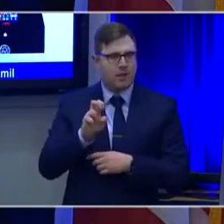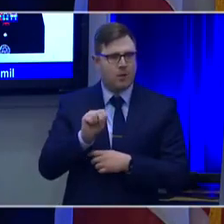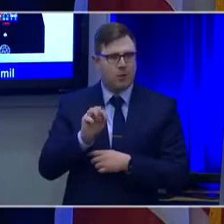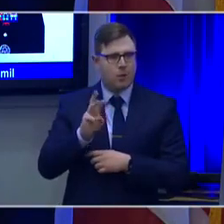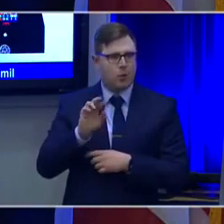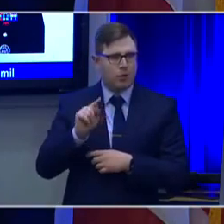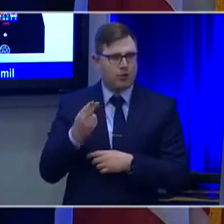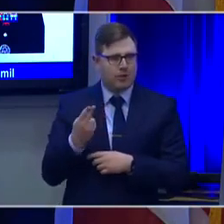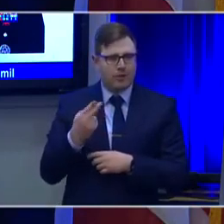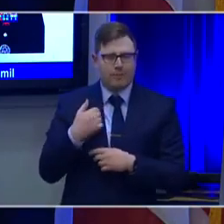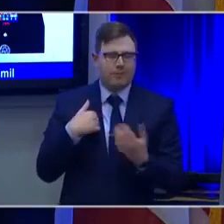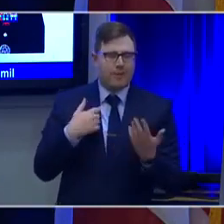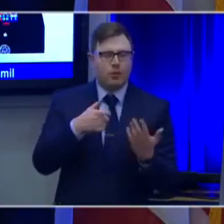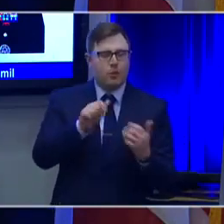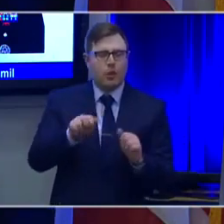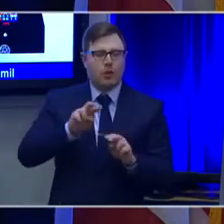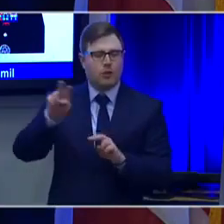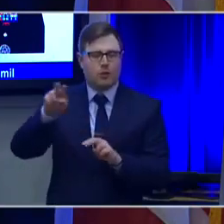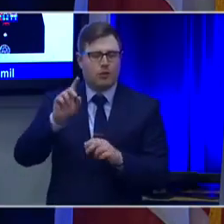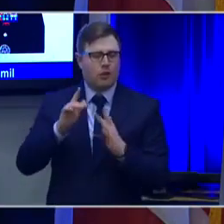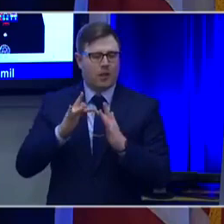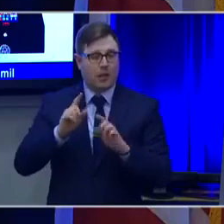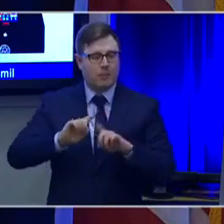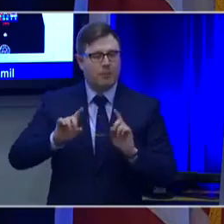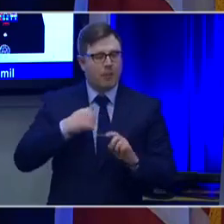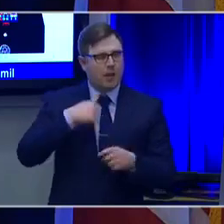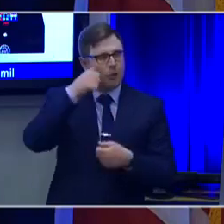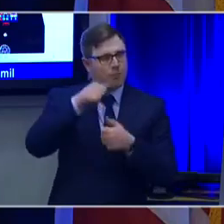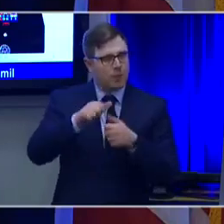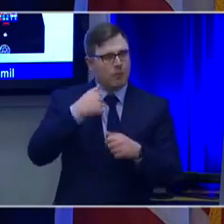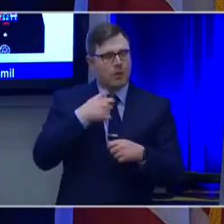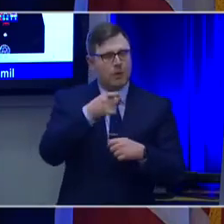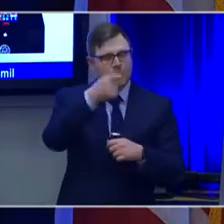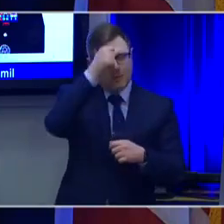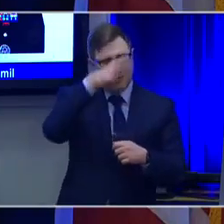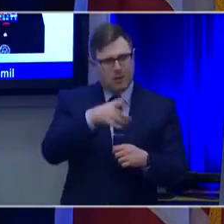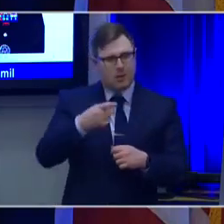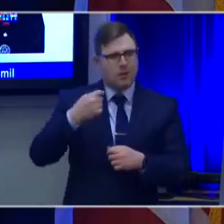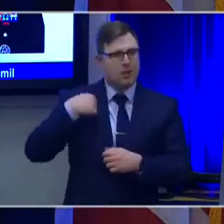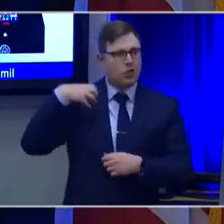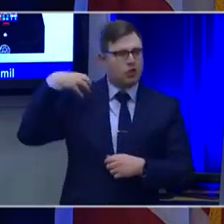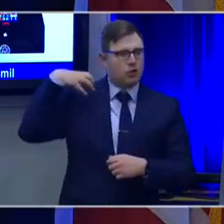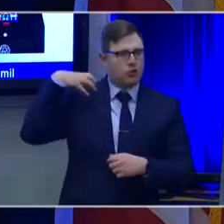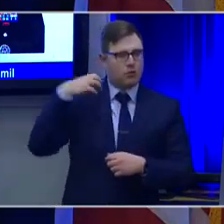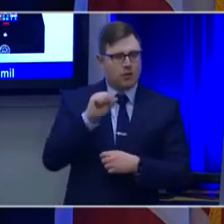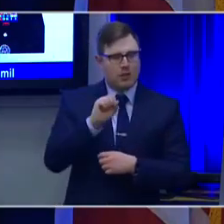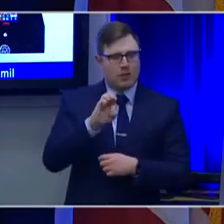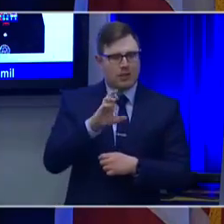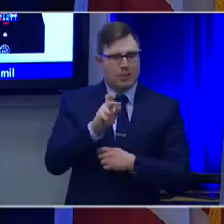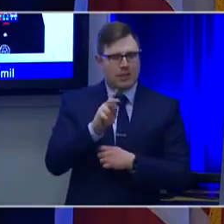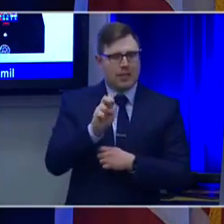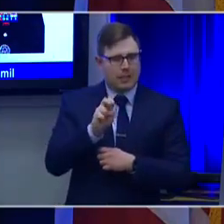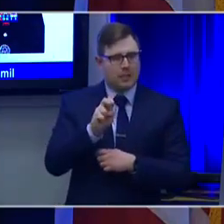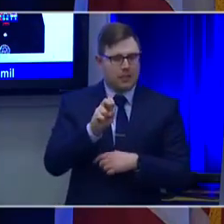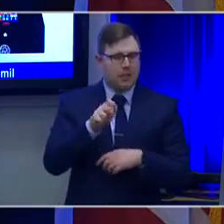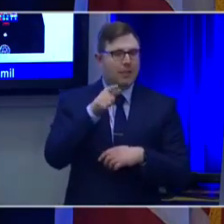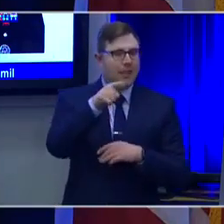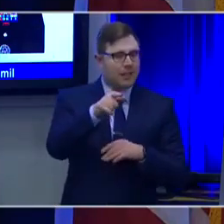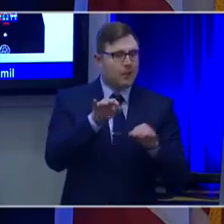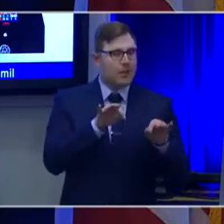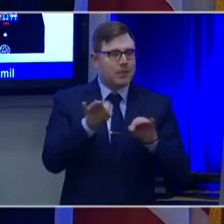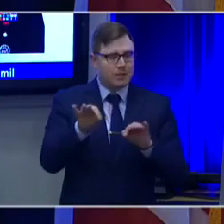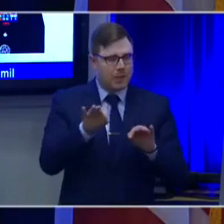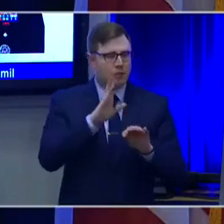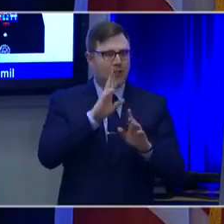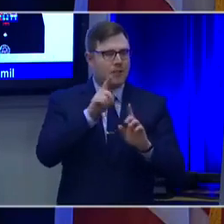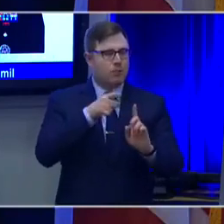There I was as a major, sitting, listening to General Shinseki. And he was talking about transformation. And really, his whole point was, you have to be a